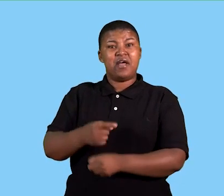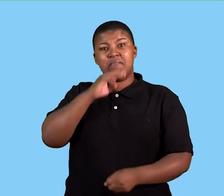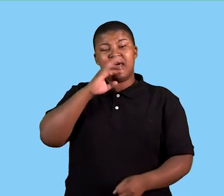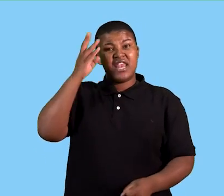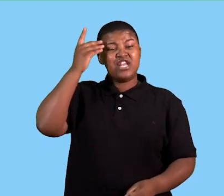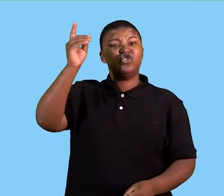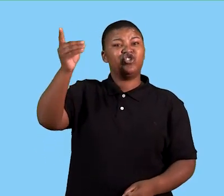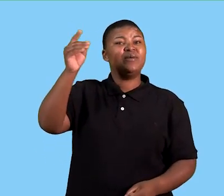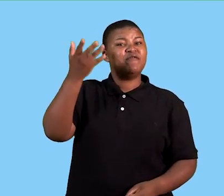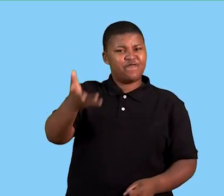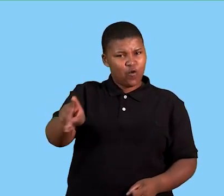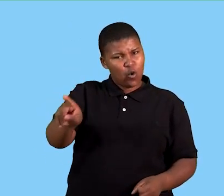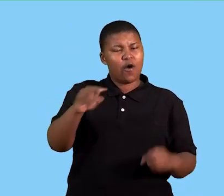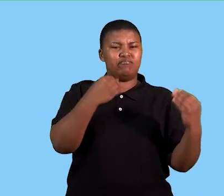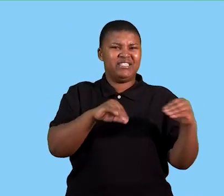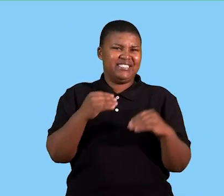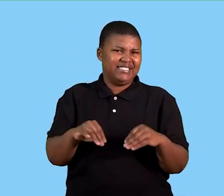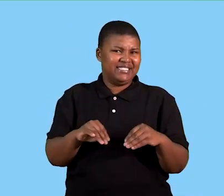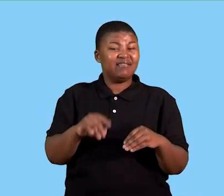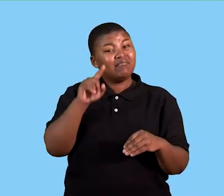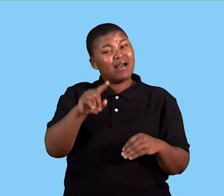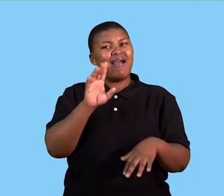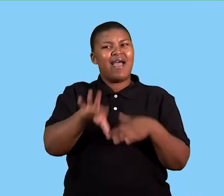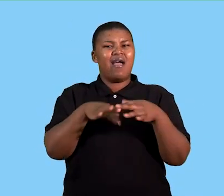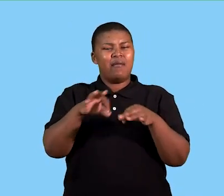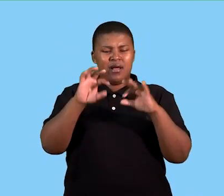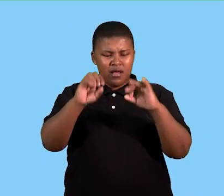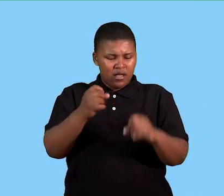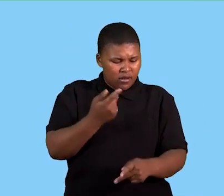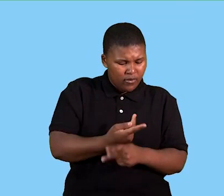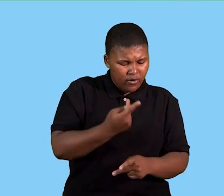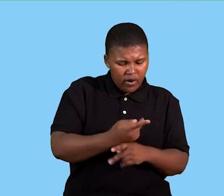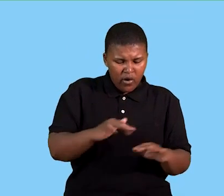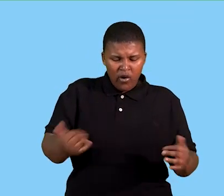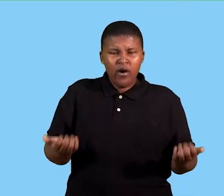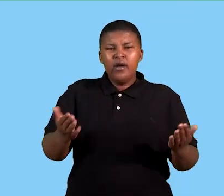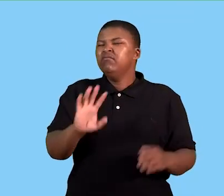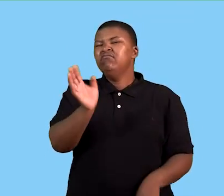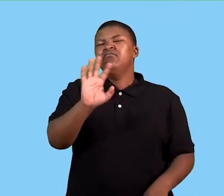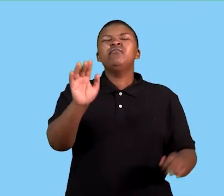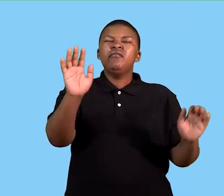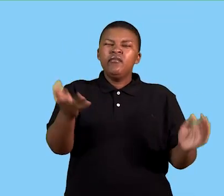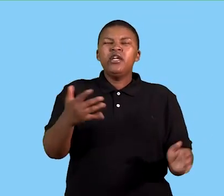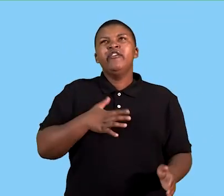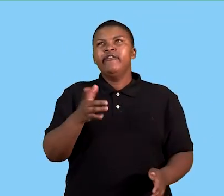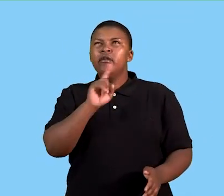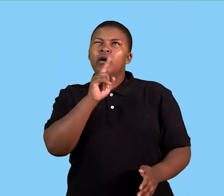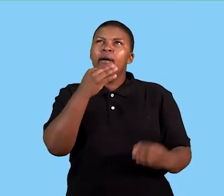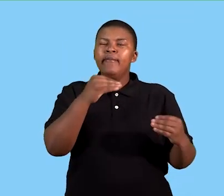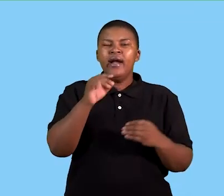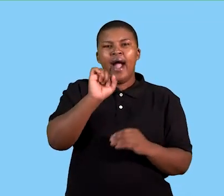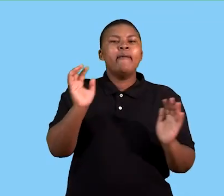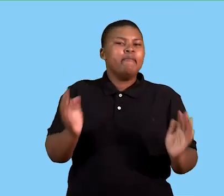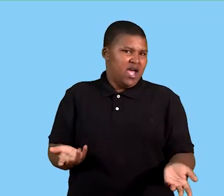her business. It doesn't say anything about her product or her service, just what she wants for her